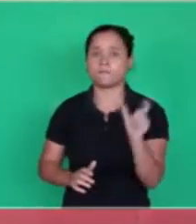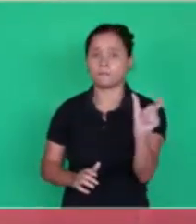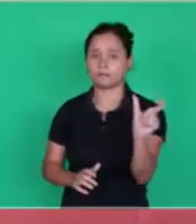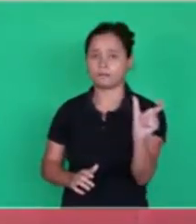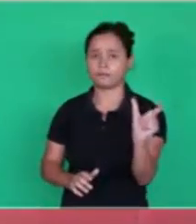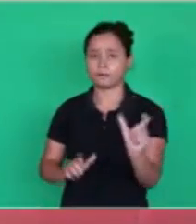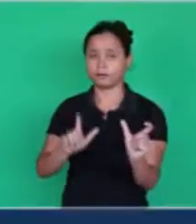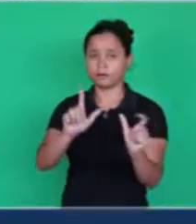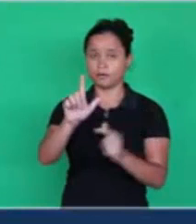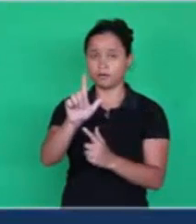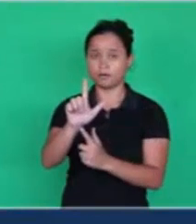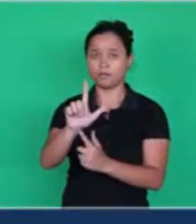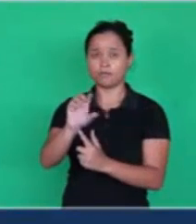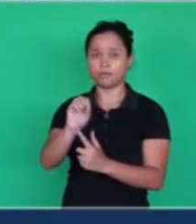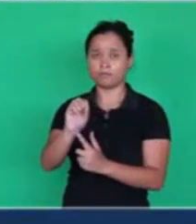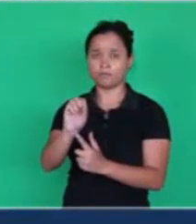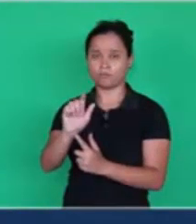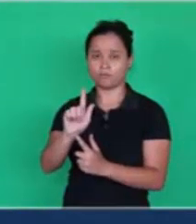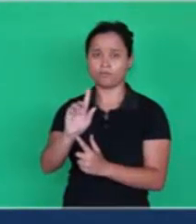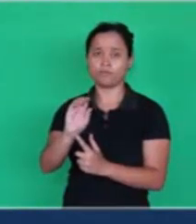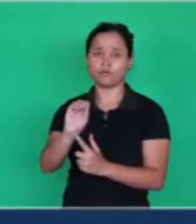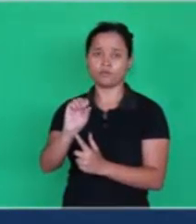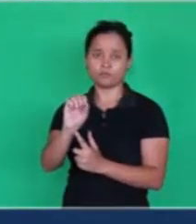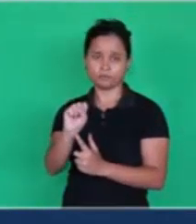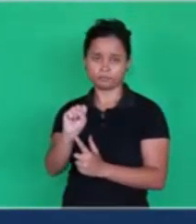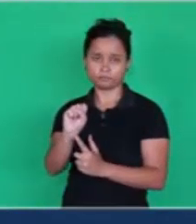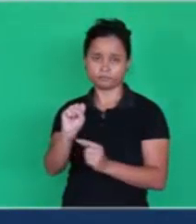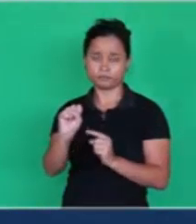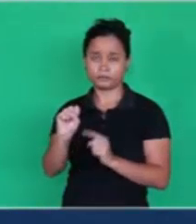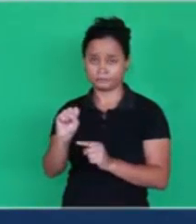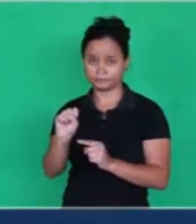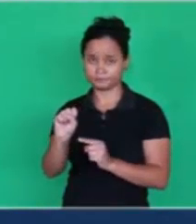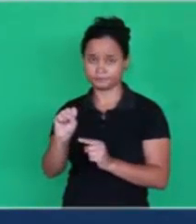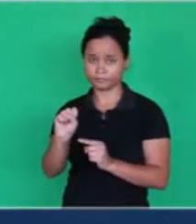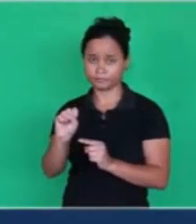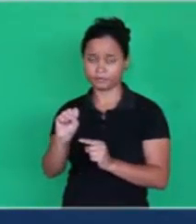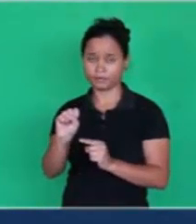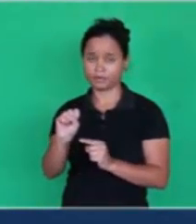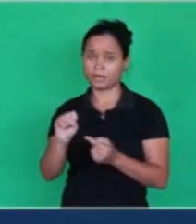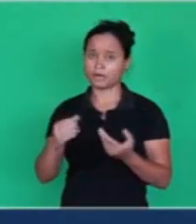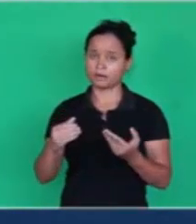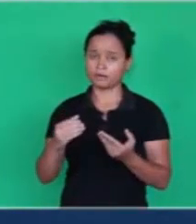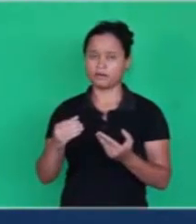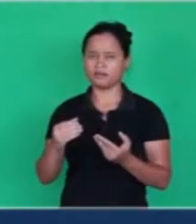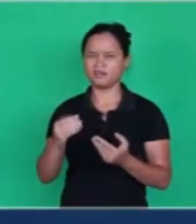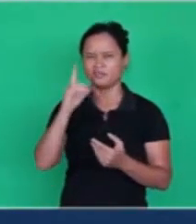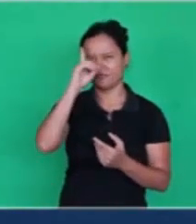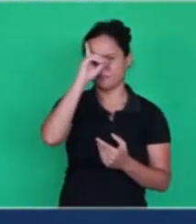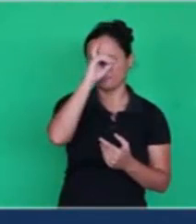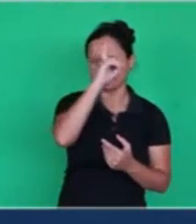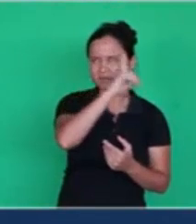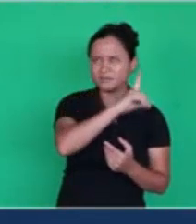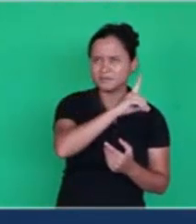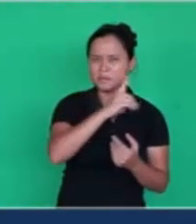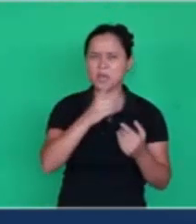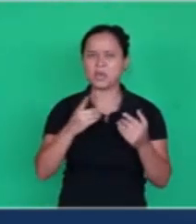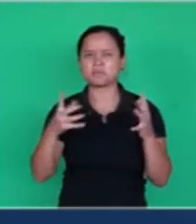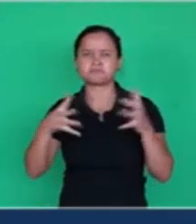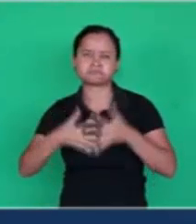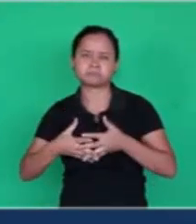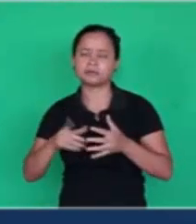Now the word logos, there's no difficulty here for the brothers to understand it.